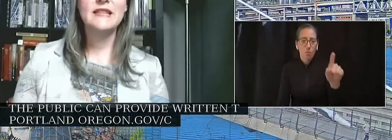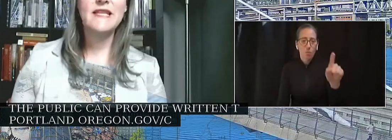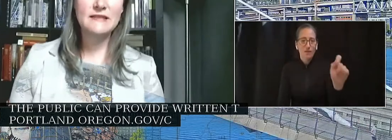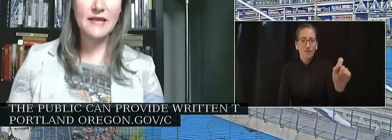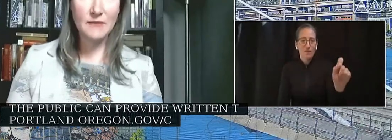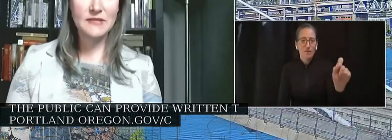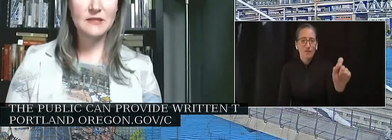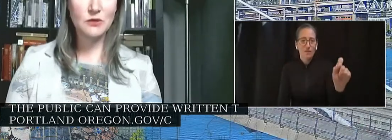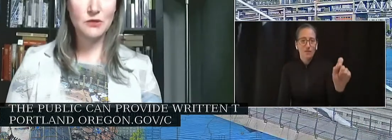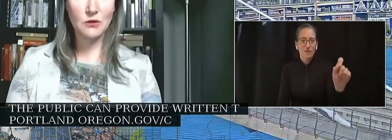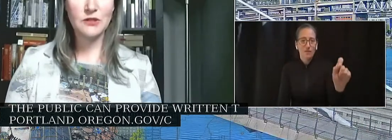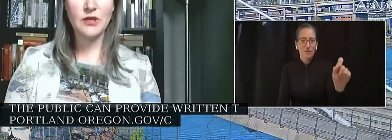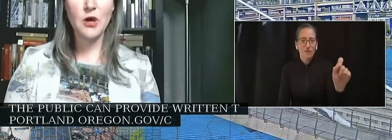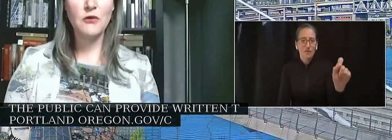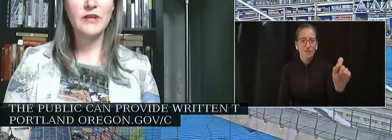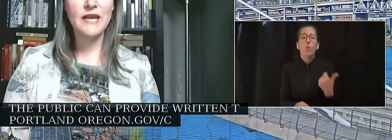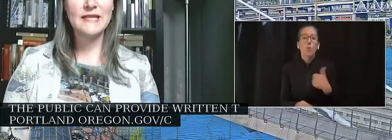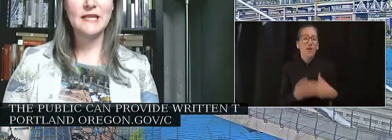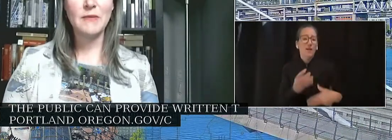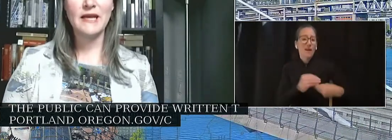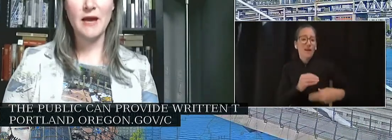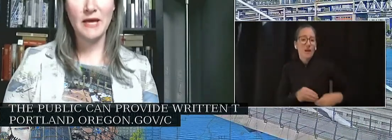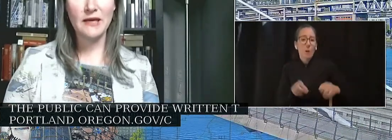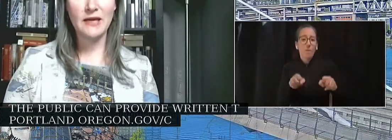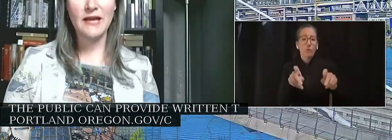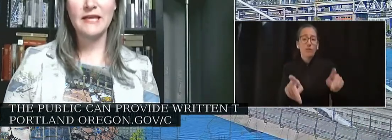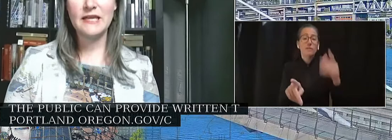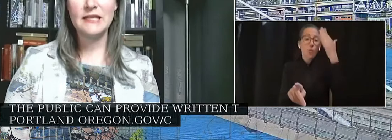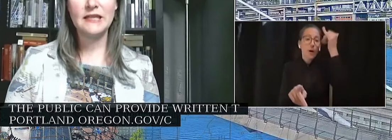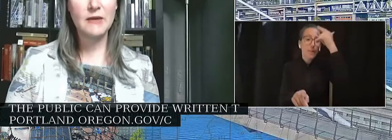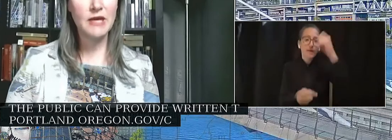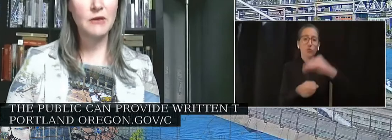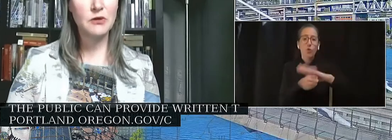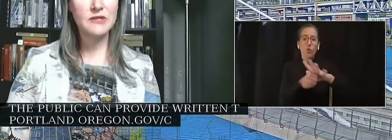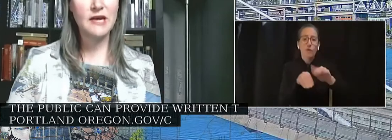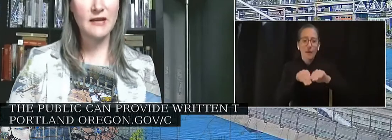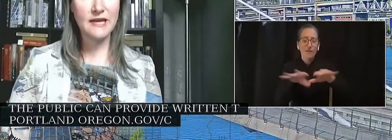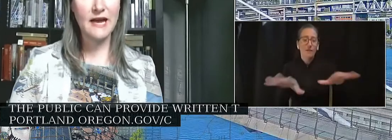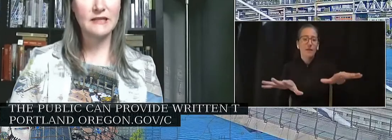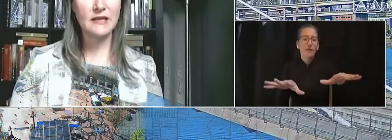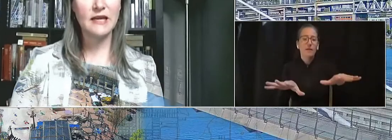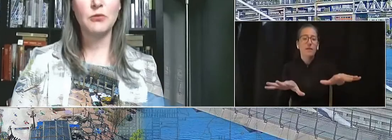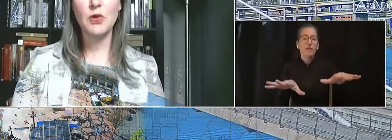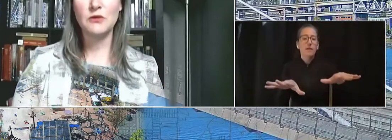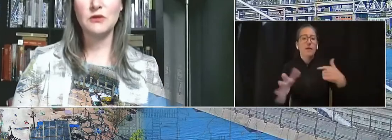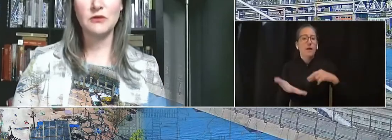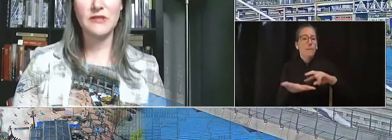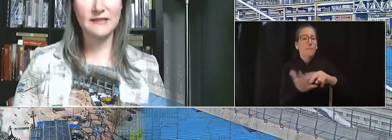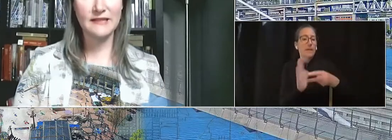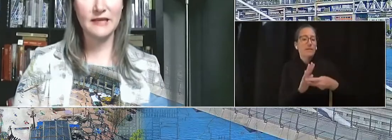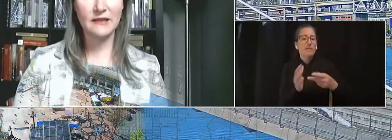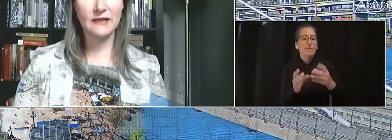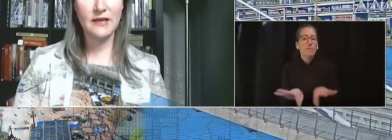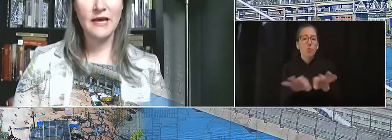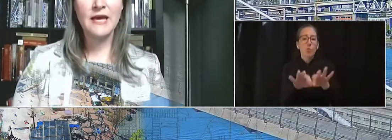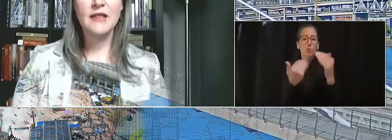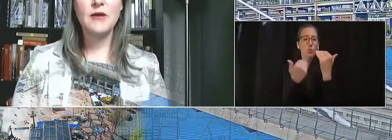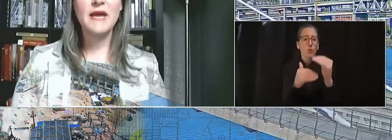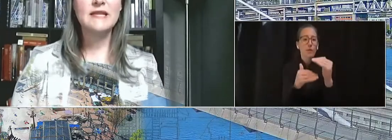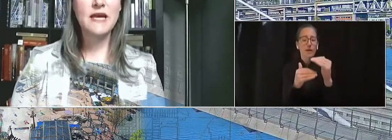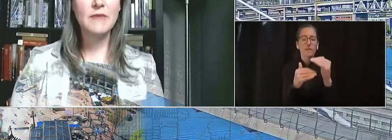council is taking these steps as a result of the COVID-19 pandemic and the need to limit in-person contact and promote social distancing.